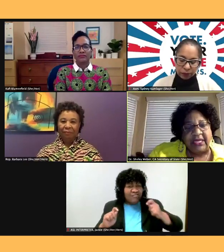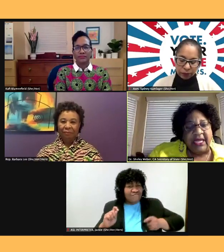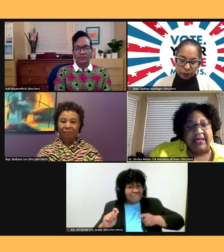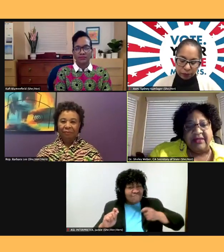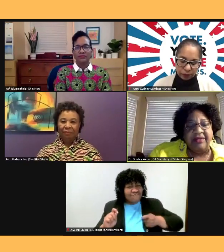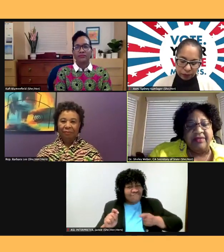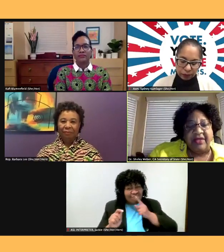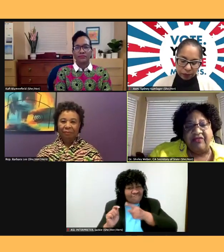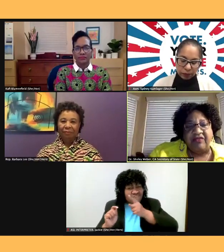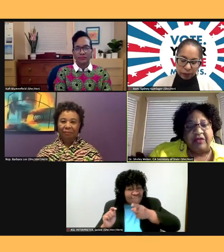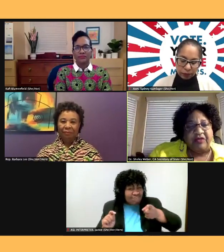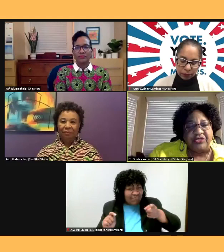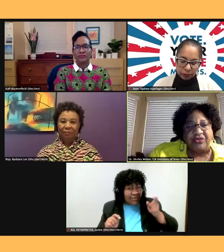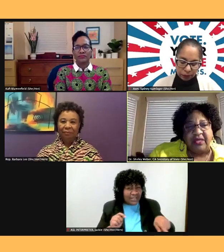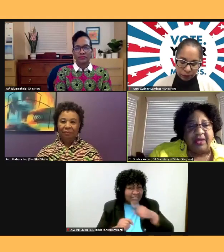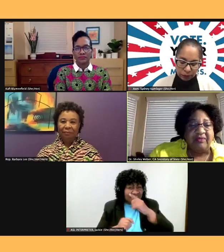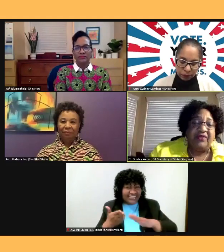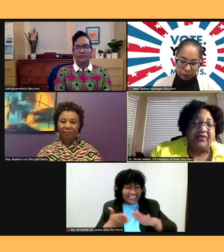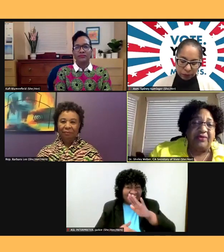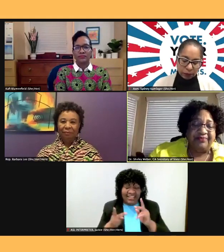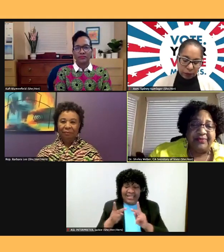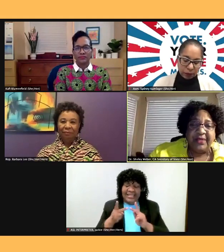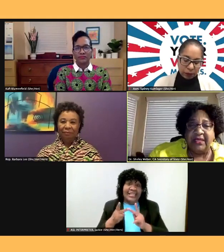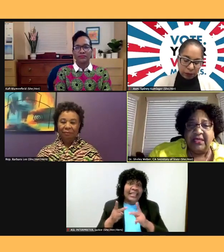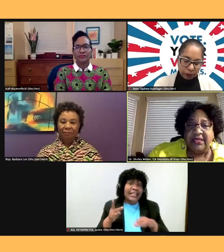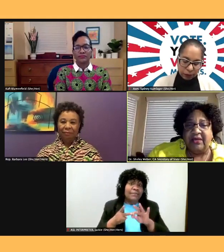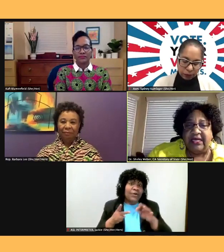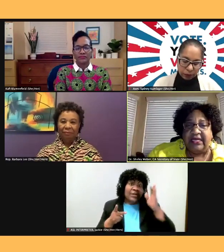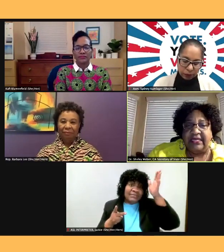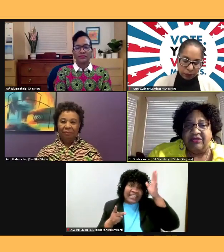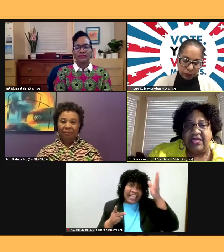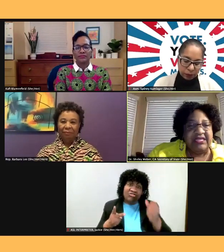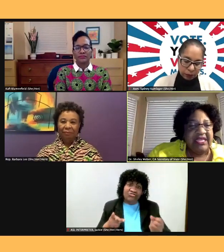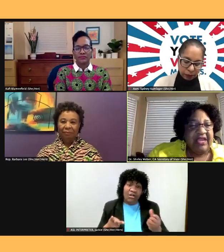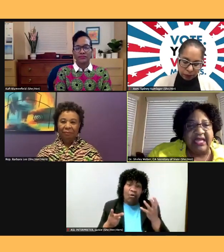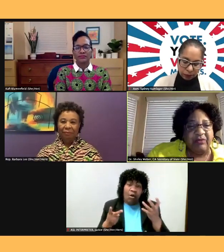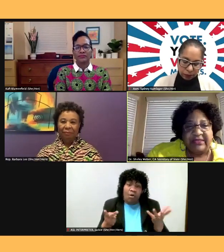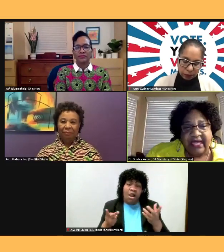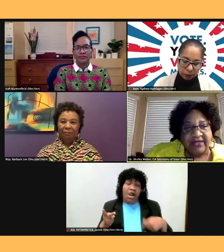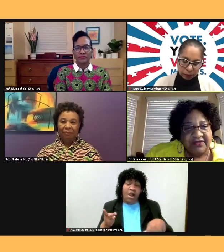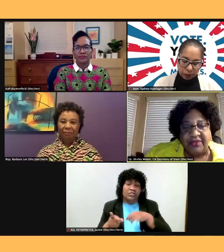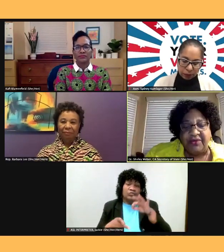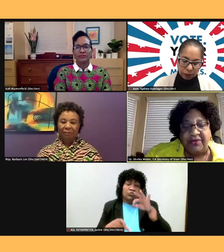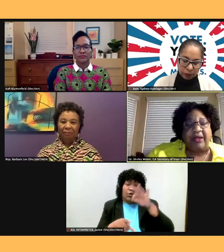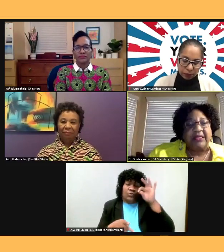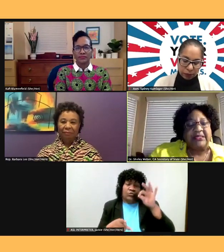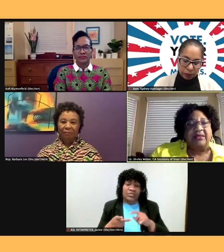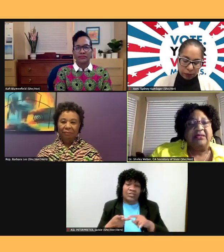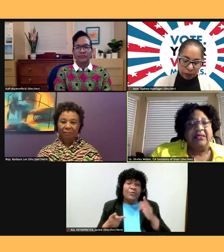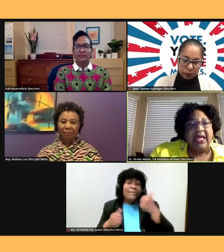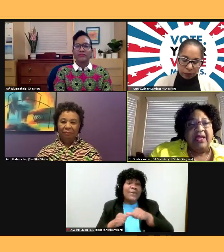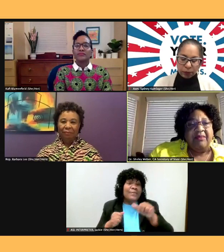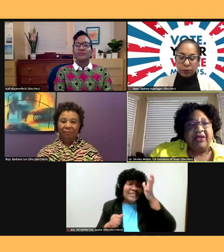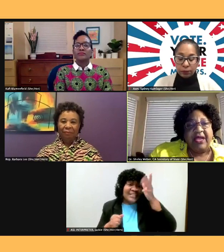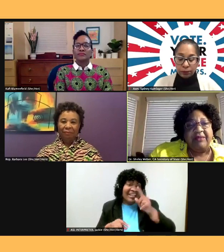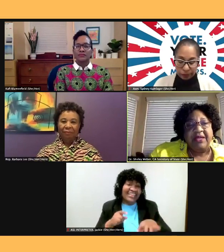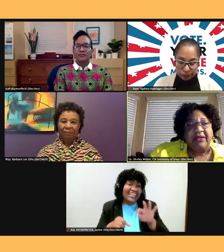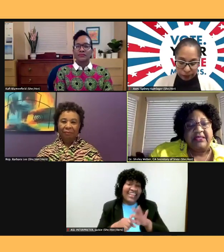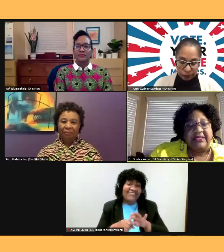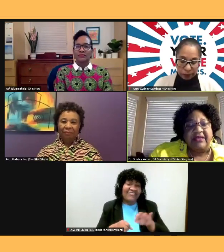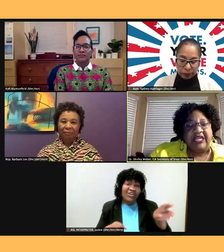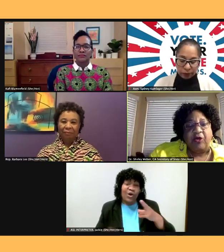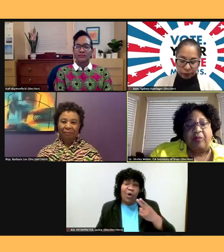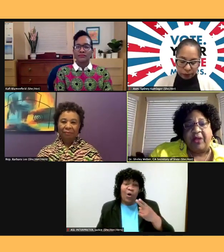thing he felt very strongly about was voting. You know, uh, he, he never was allowed to vote in Hope, Arkansas. My grandparents in Hope,